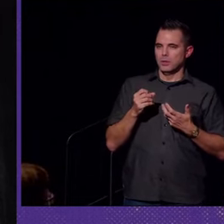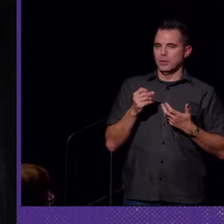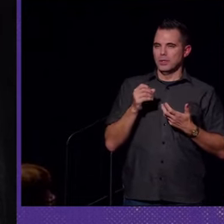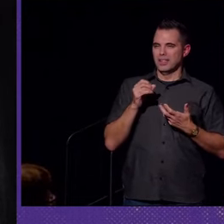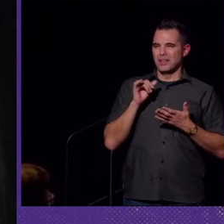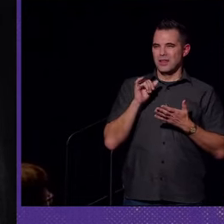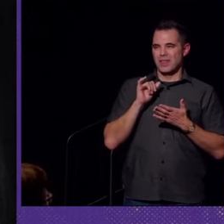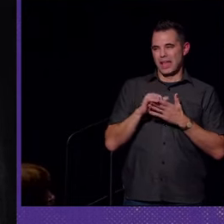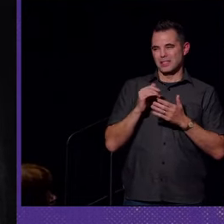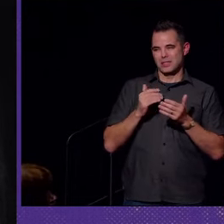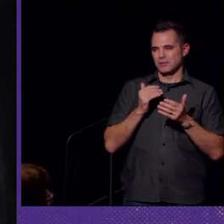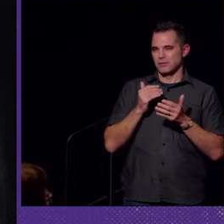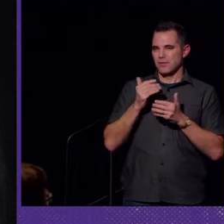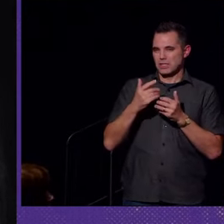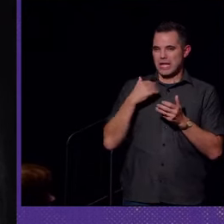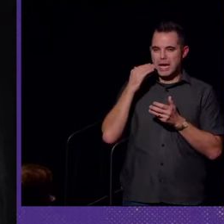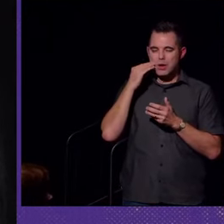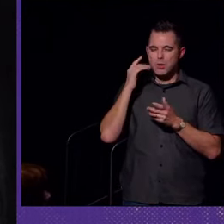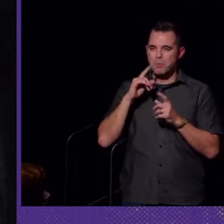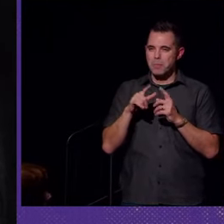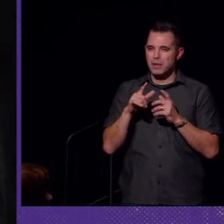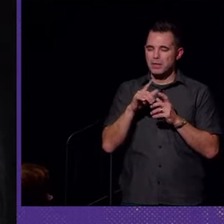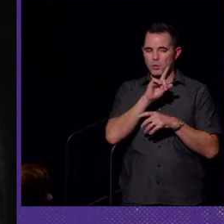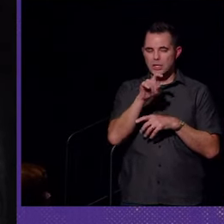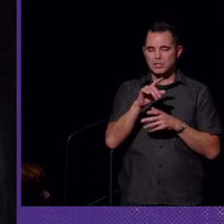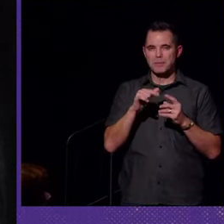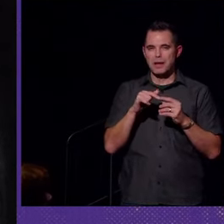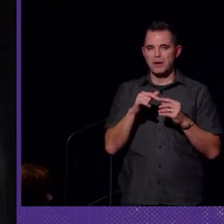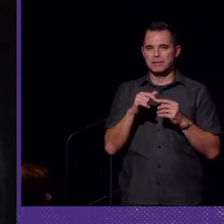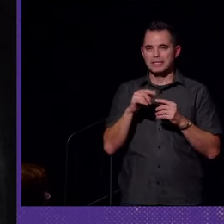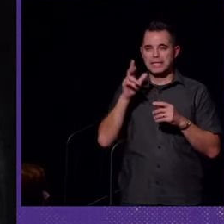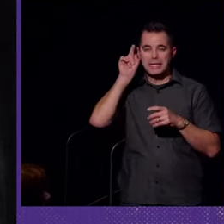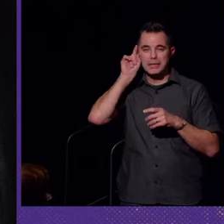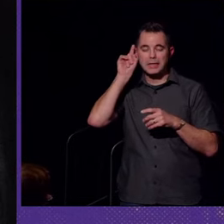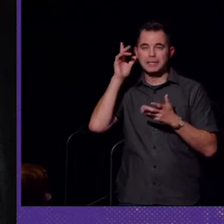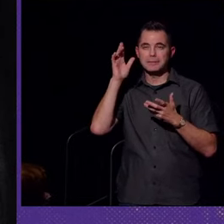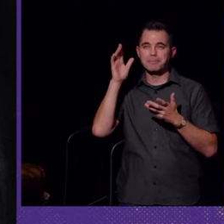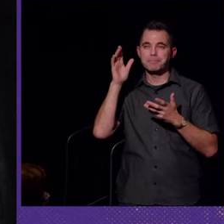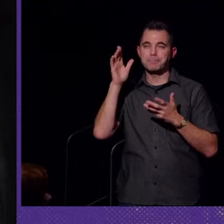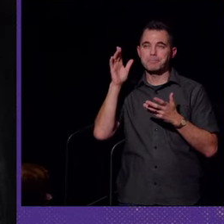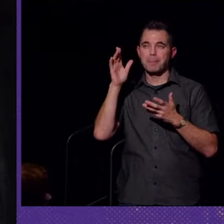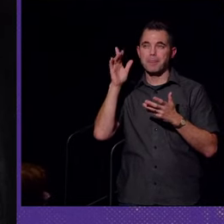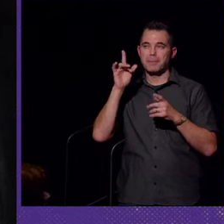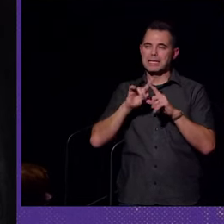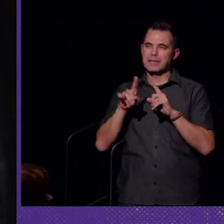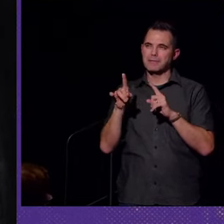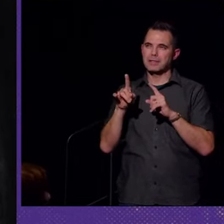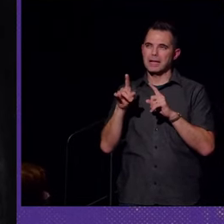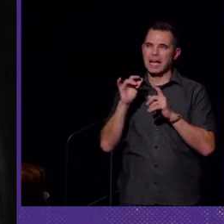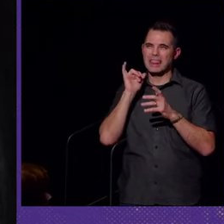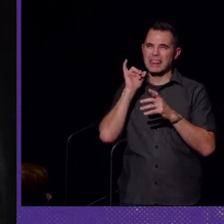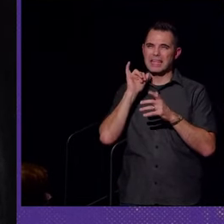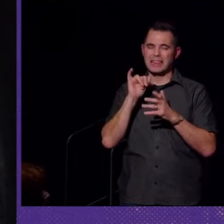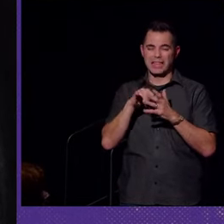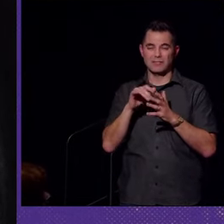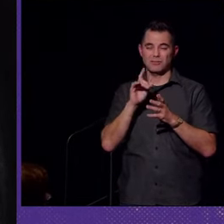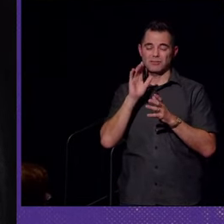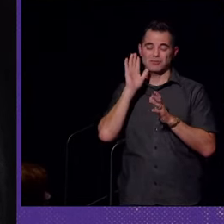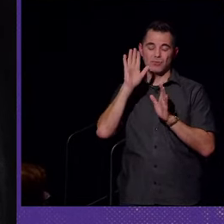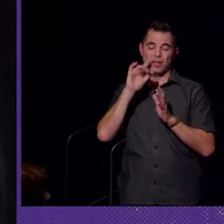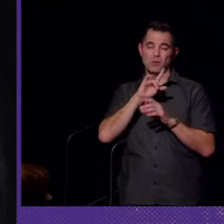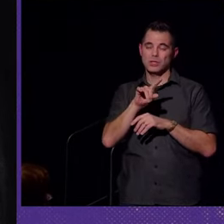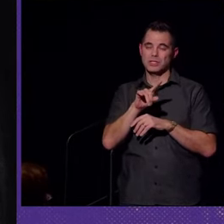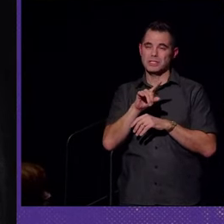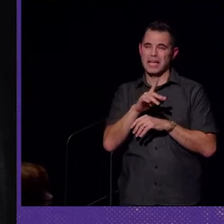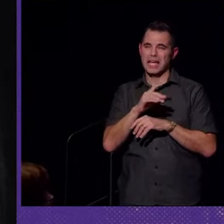so that, that's as far as I, I know. But as a question about hearing aids being different, I think that's a really great question.